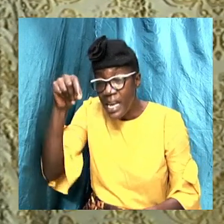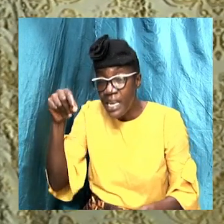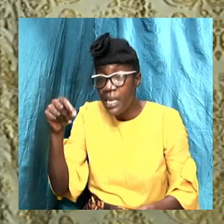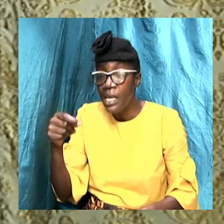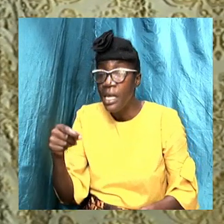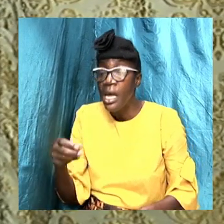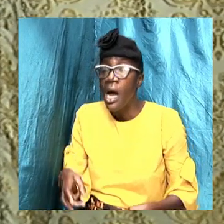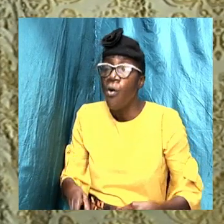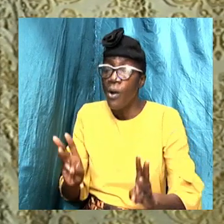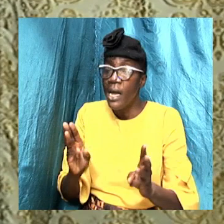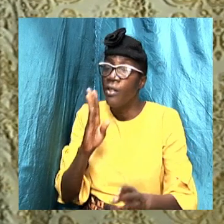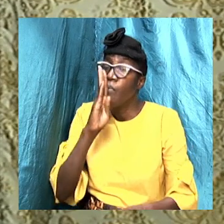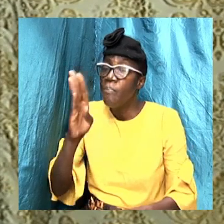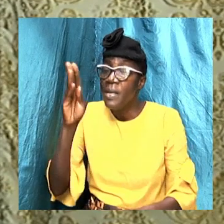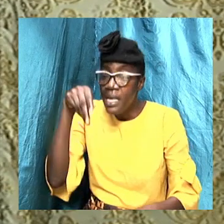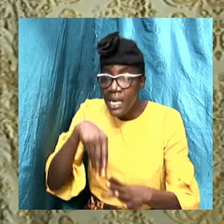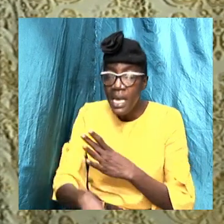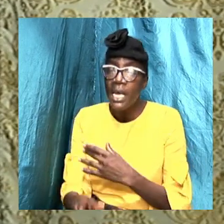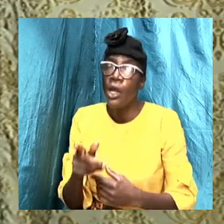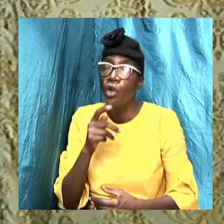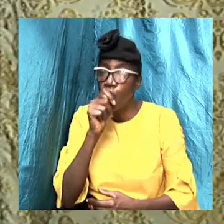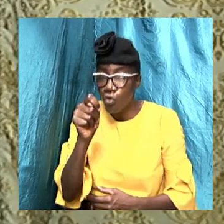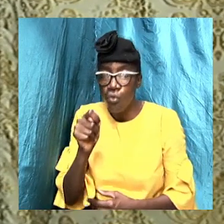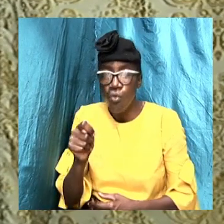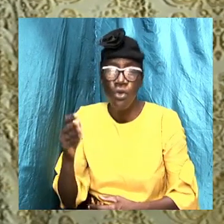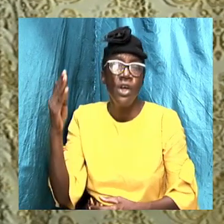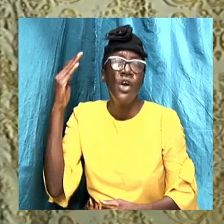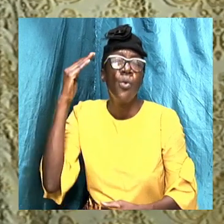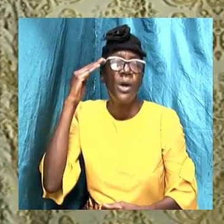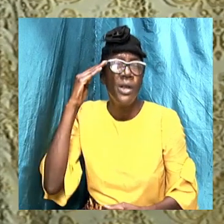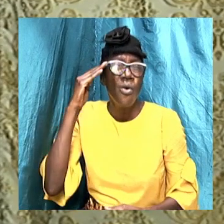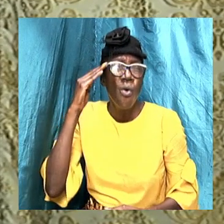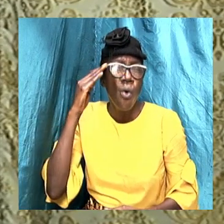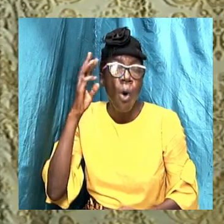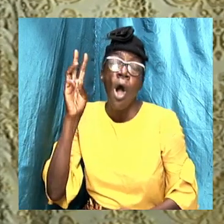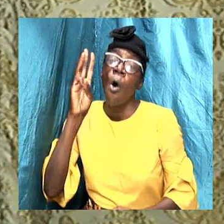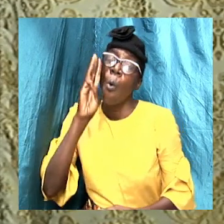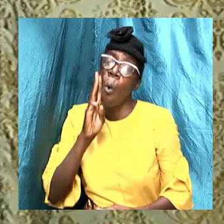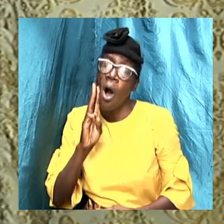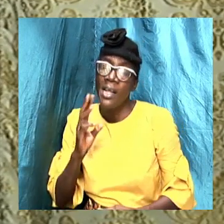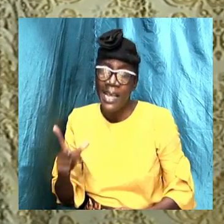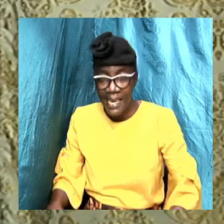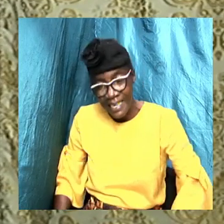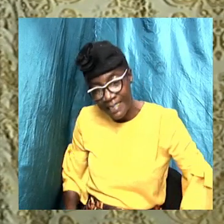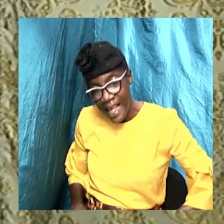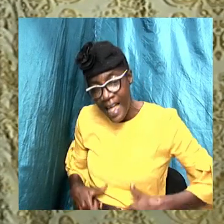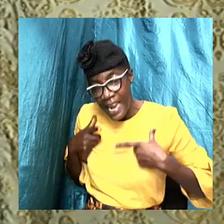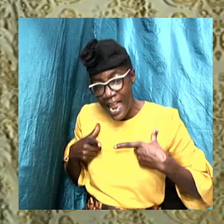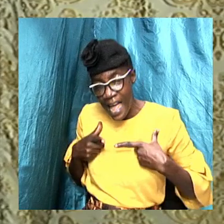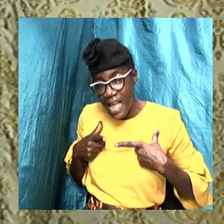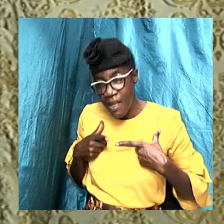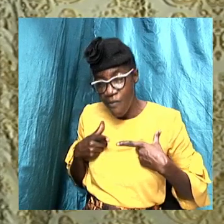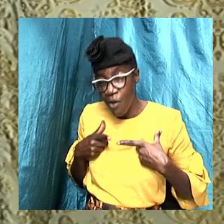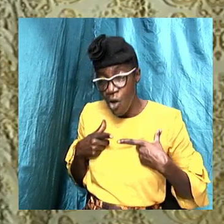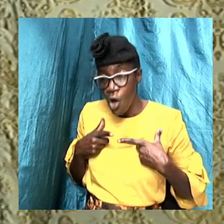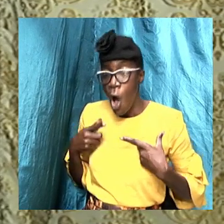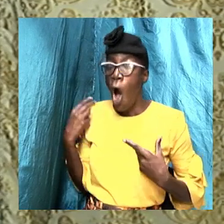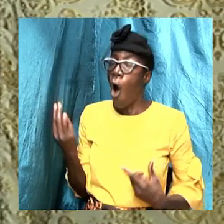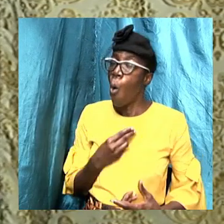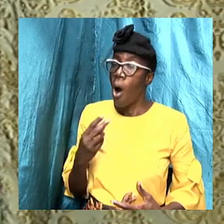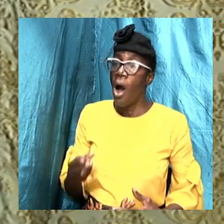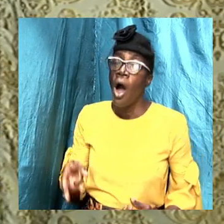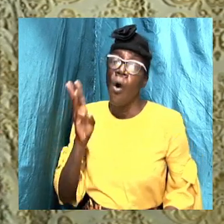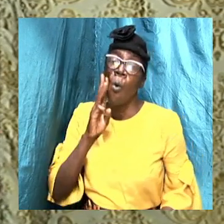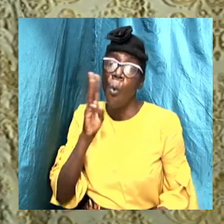with the truth. Amen. So we know that water is life. Amen. Our local water commission, that is their